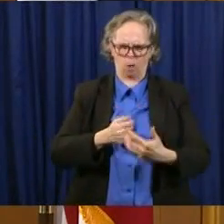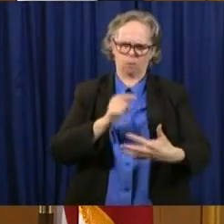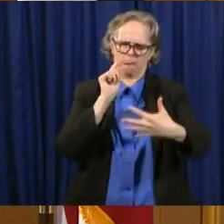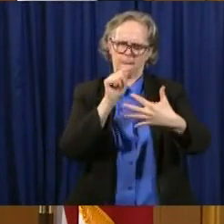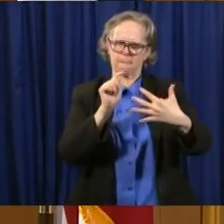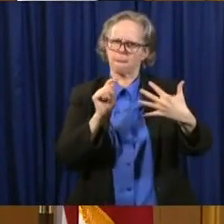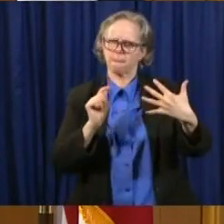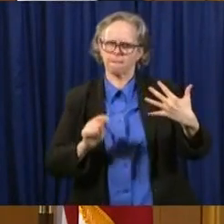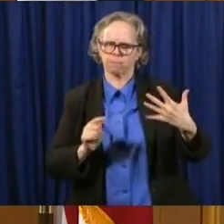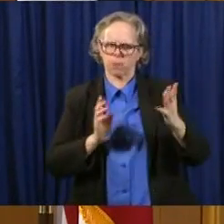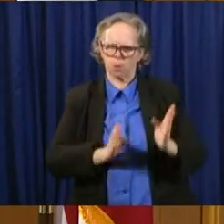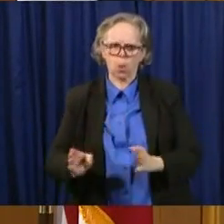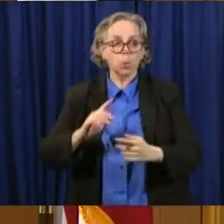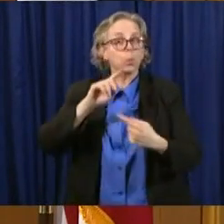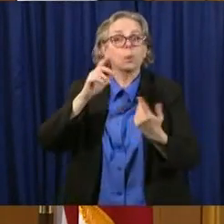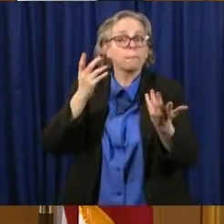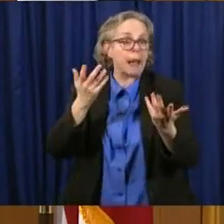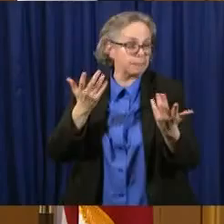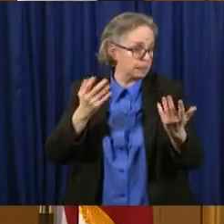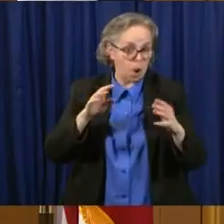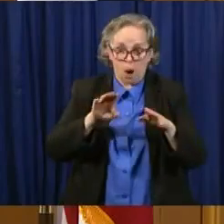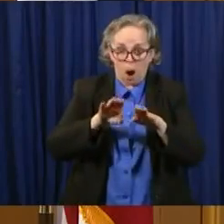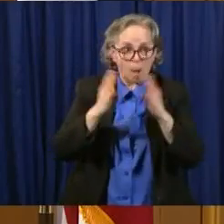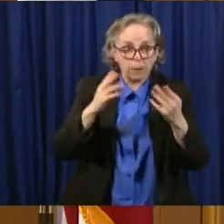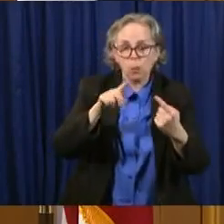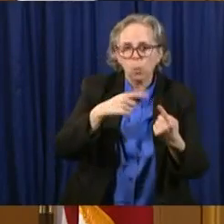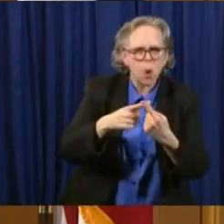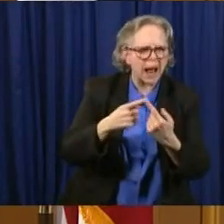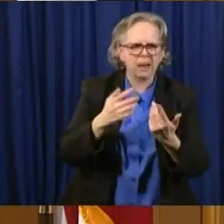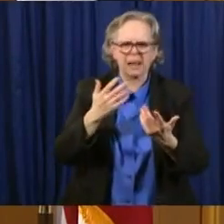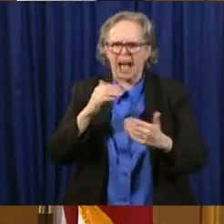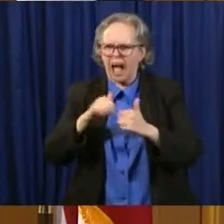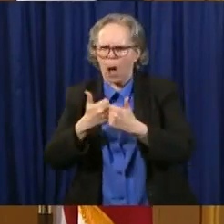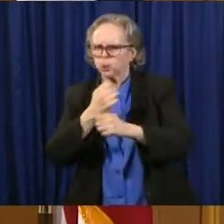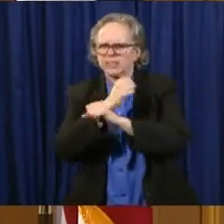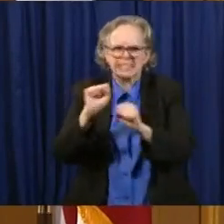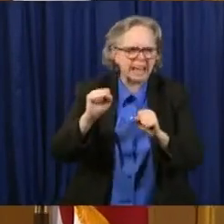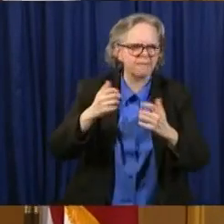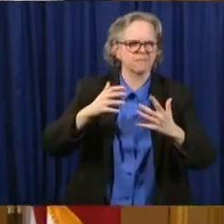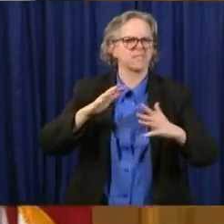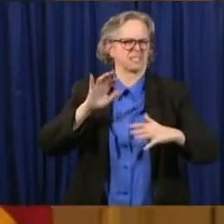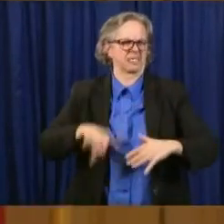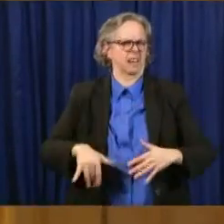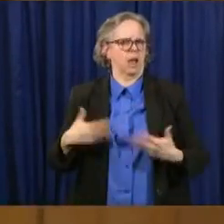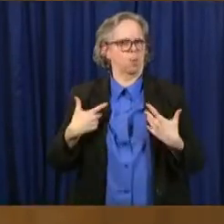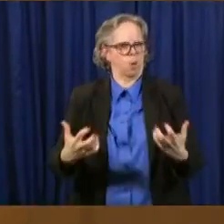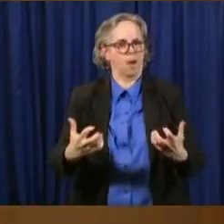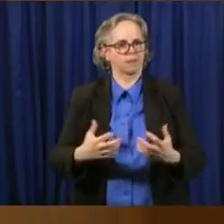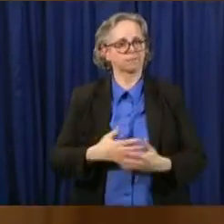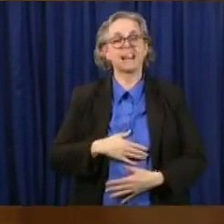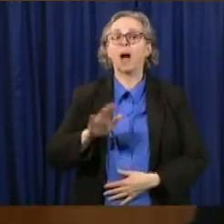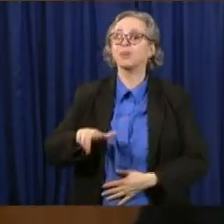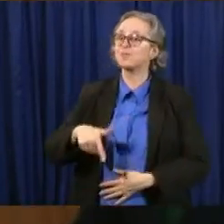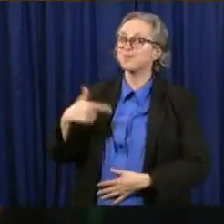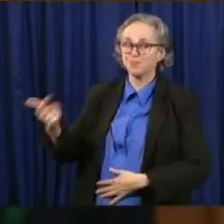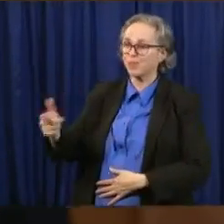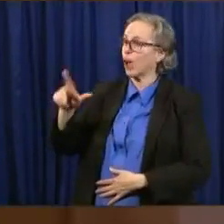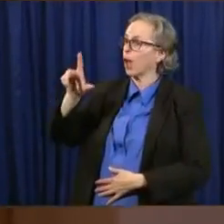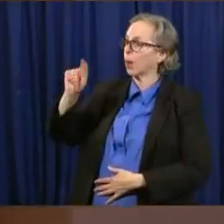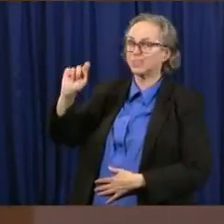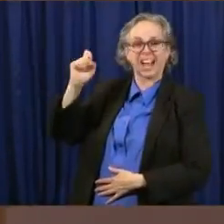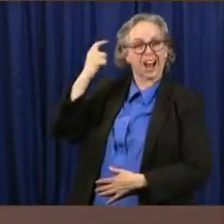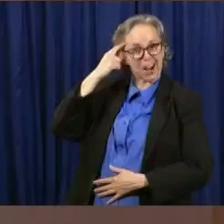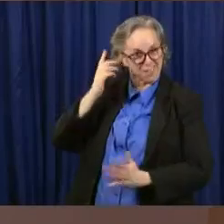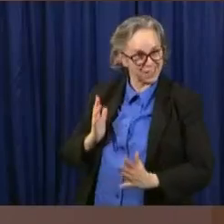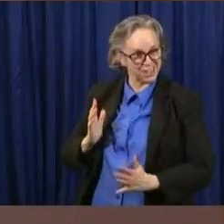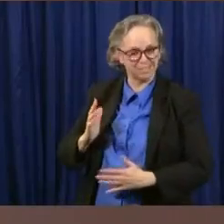appropriate time to do that. Uh, let me now turn to, uh, Lieutenant Governor Houston, John. Thank you, Governor